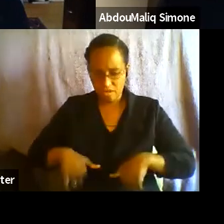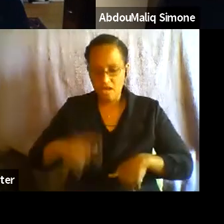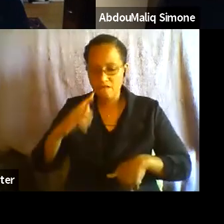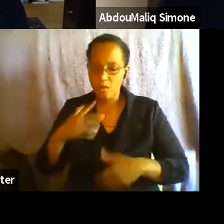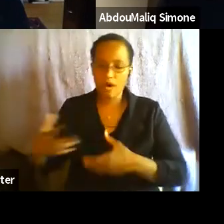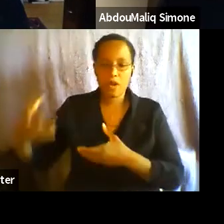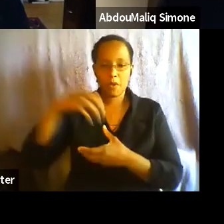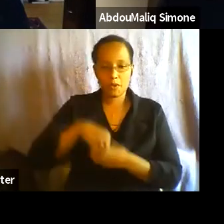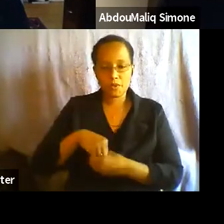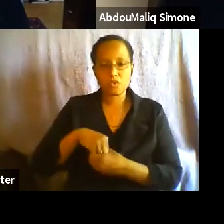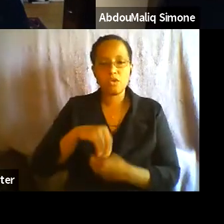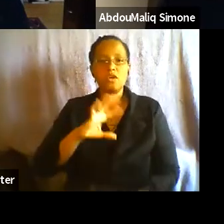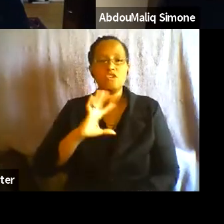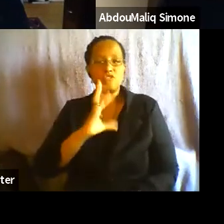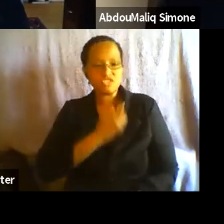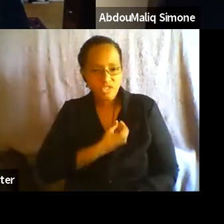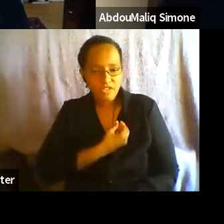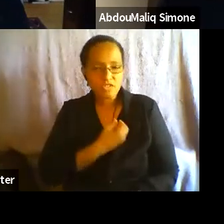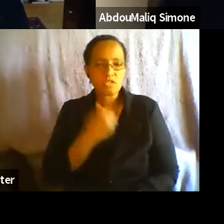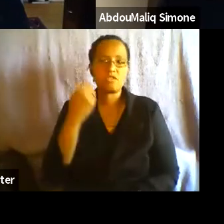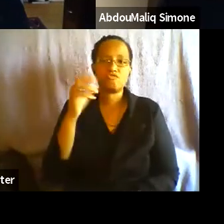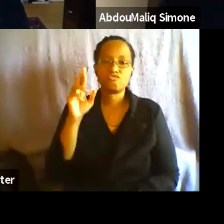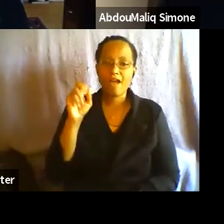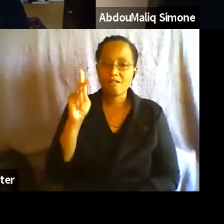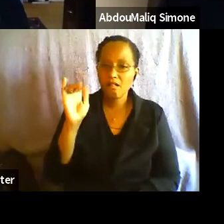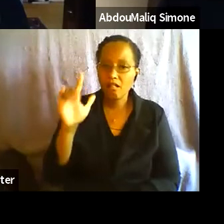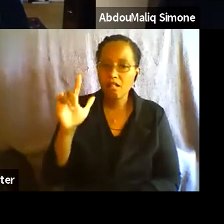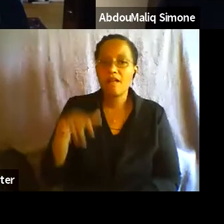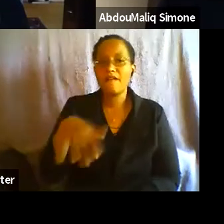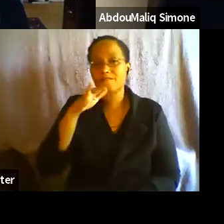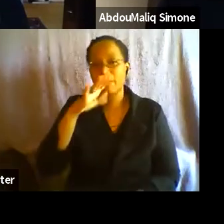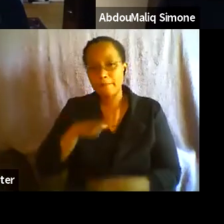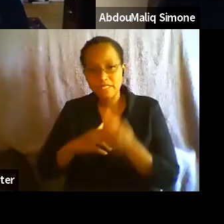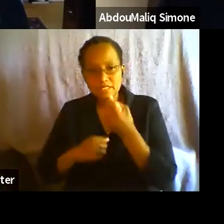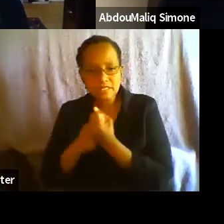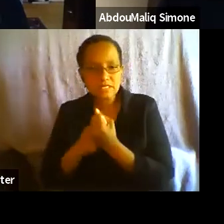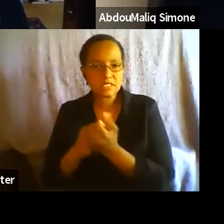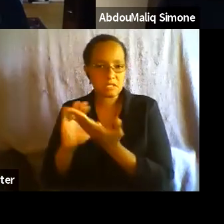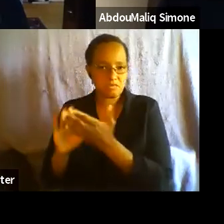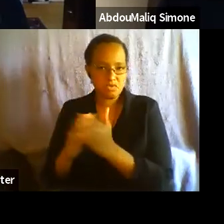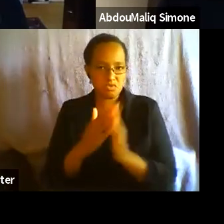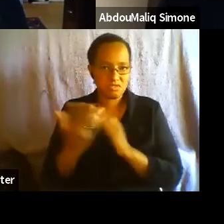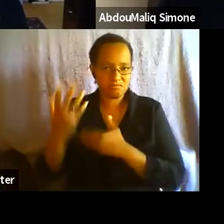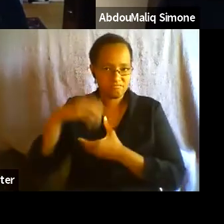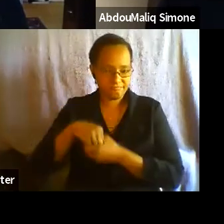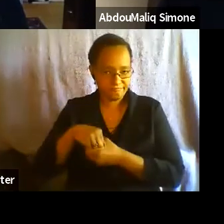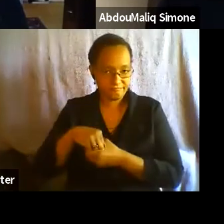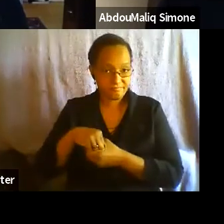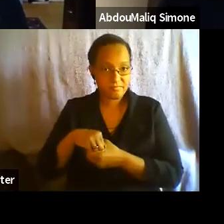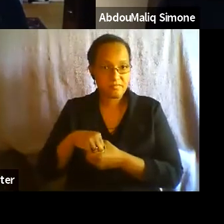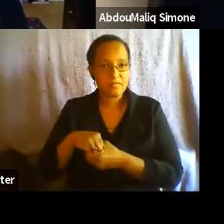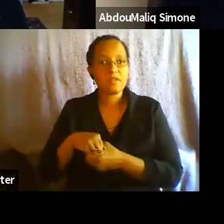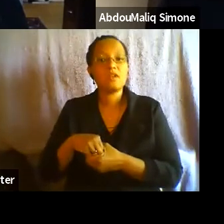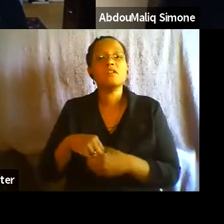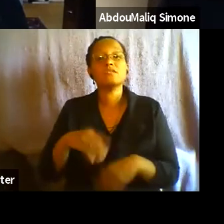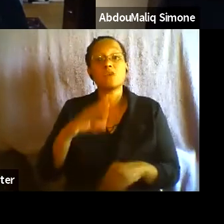communities. Would the panelists comment on the uses of such an approach to the project of racial justice, non